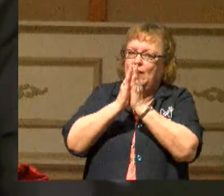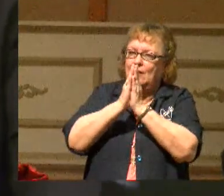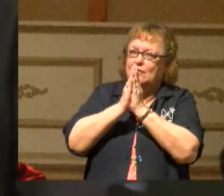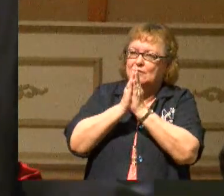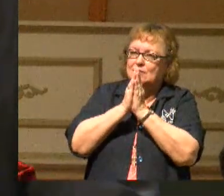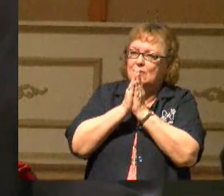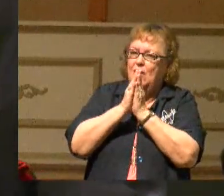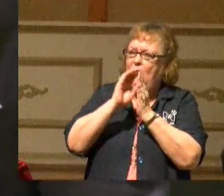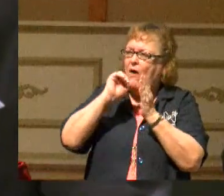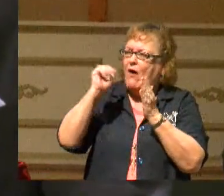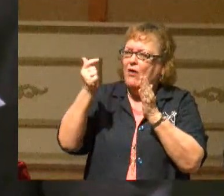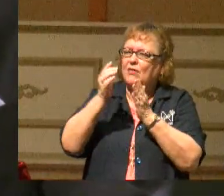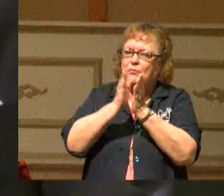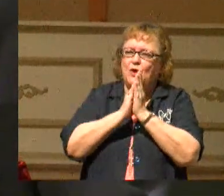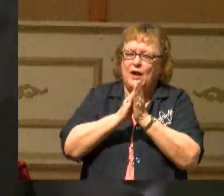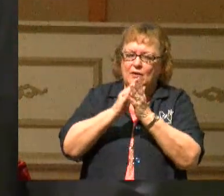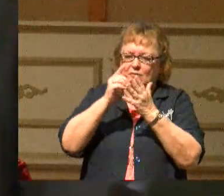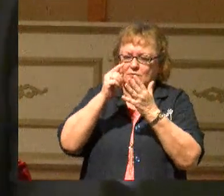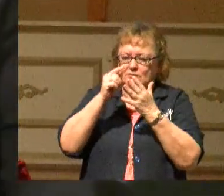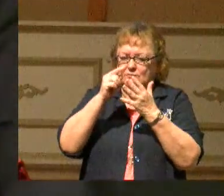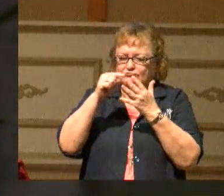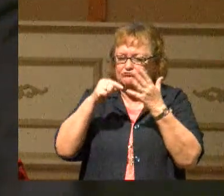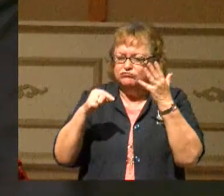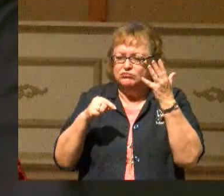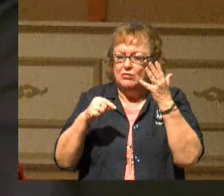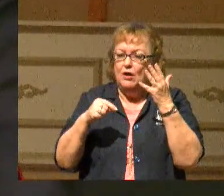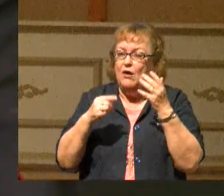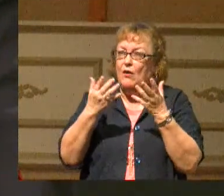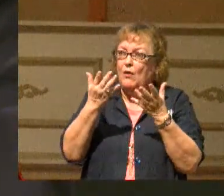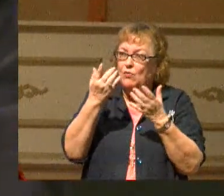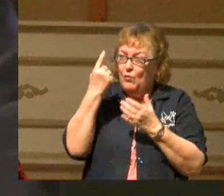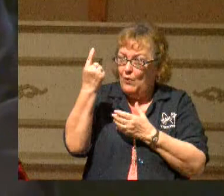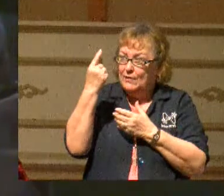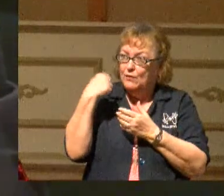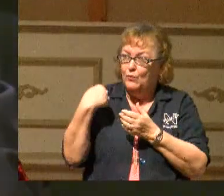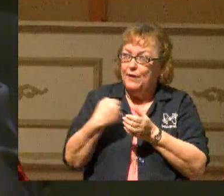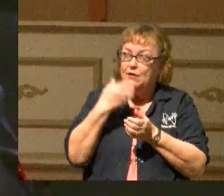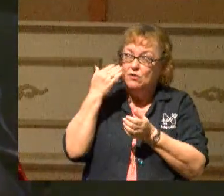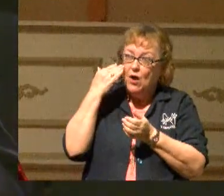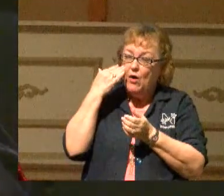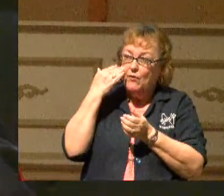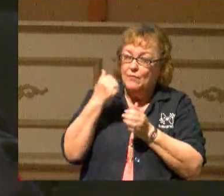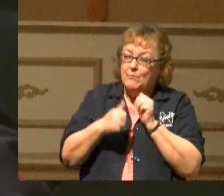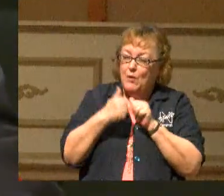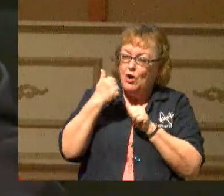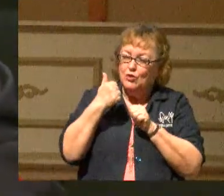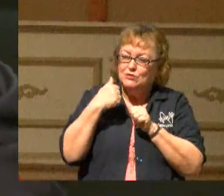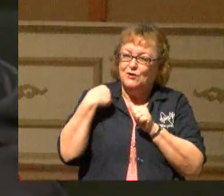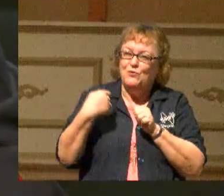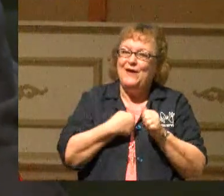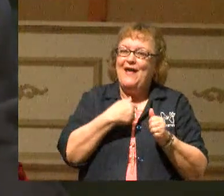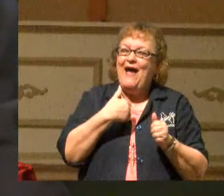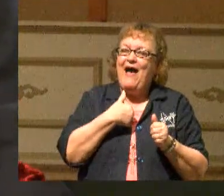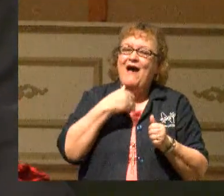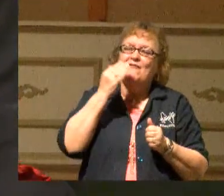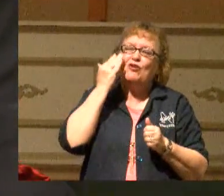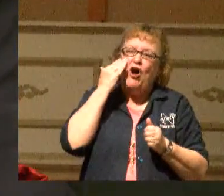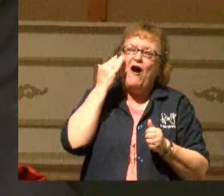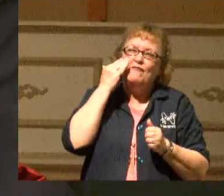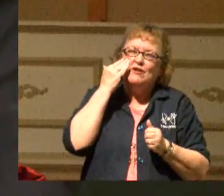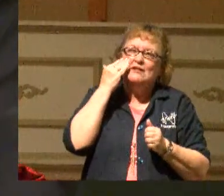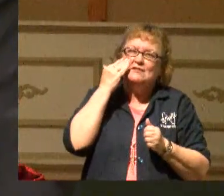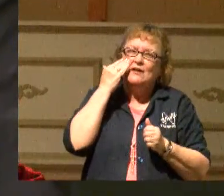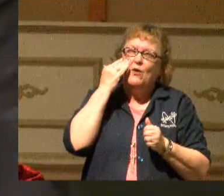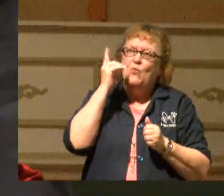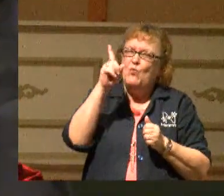that we could ever pray, the one that we know the most, that we have confidence that you